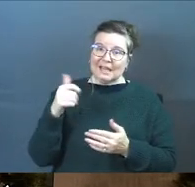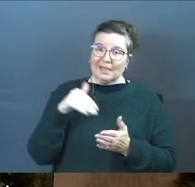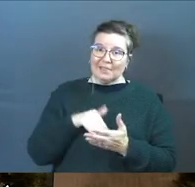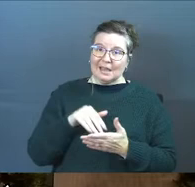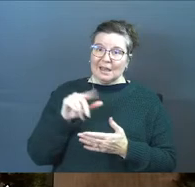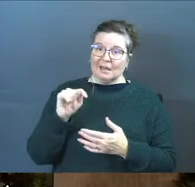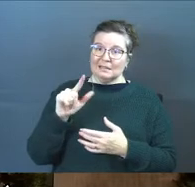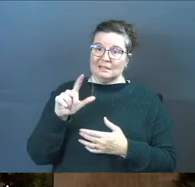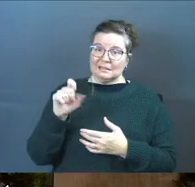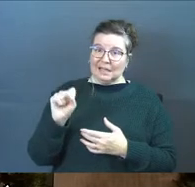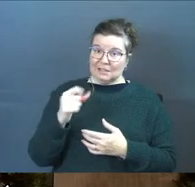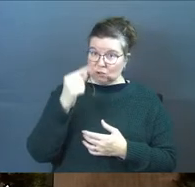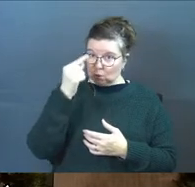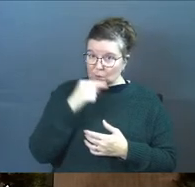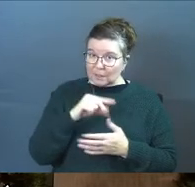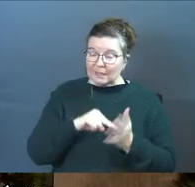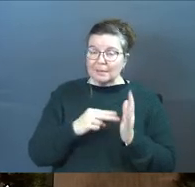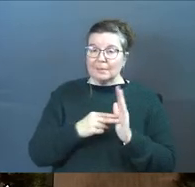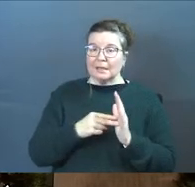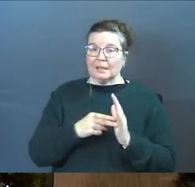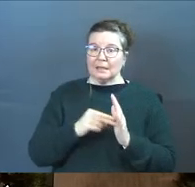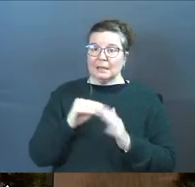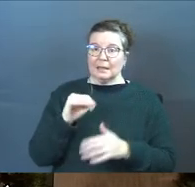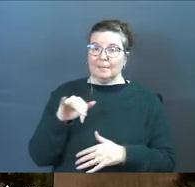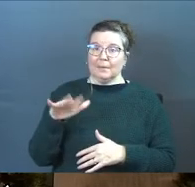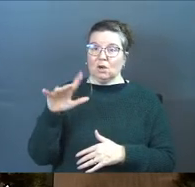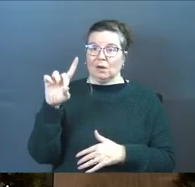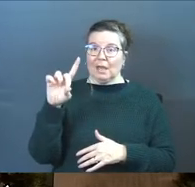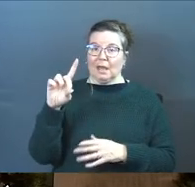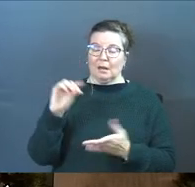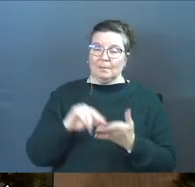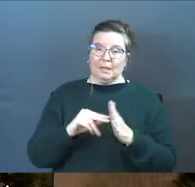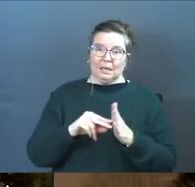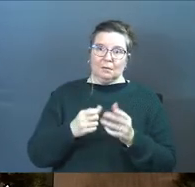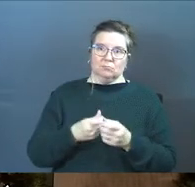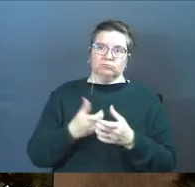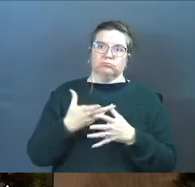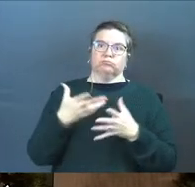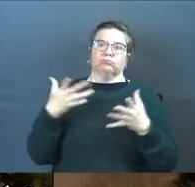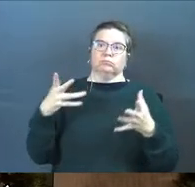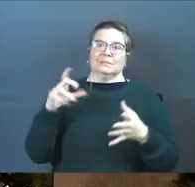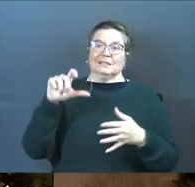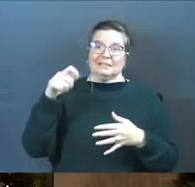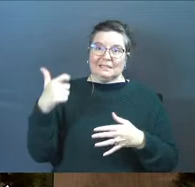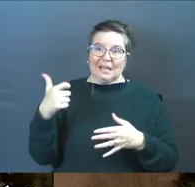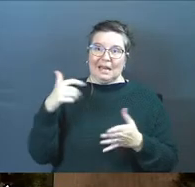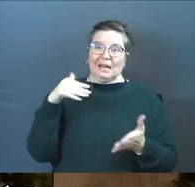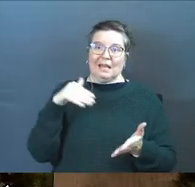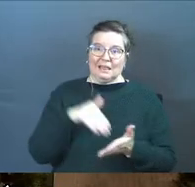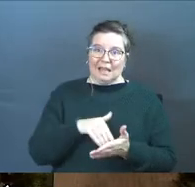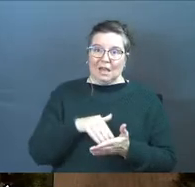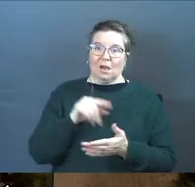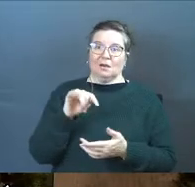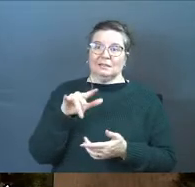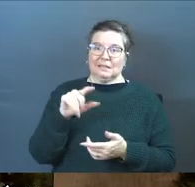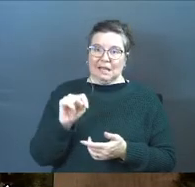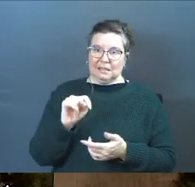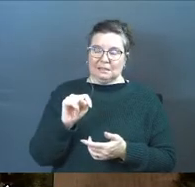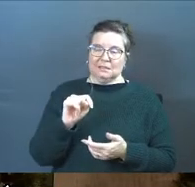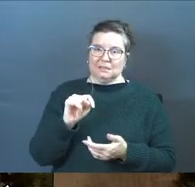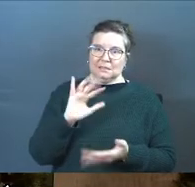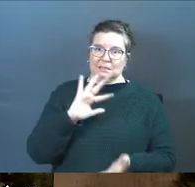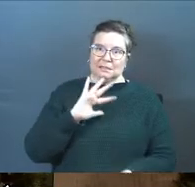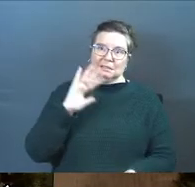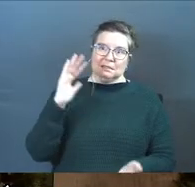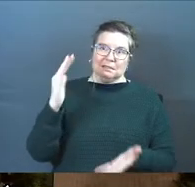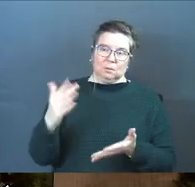,000 talents. The Greek there is myriad. A myriad, which means 10,000 talents. We're going to get into that in